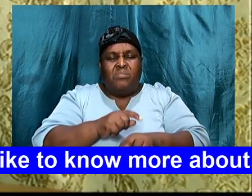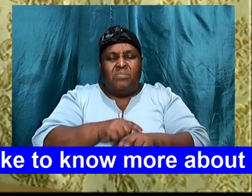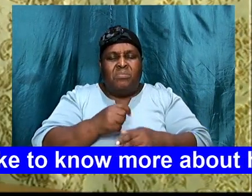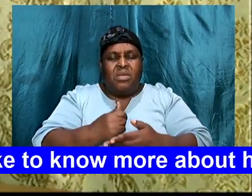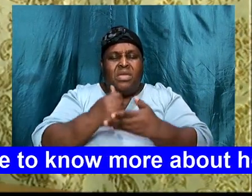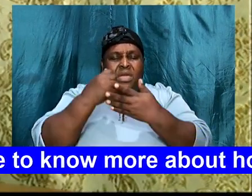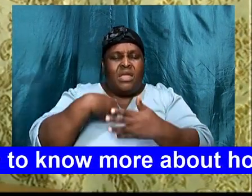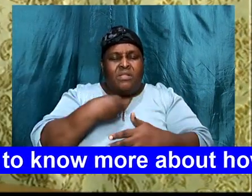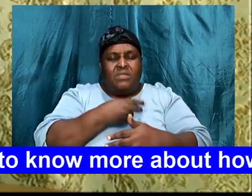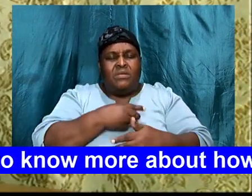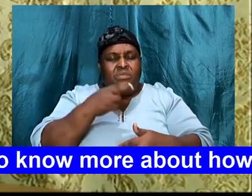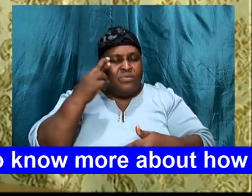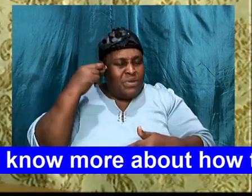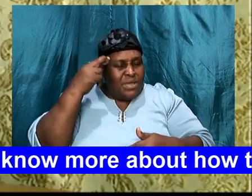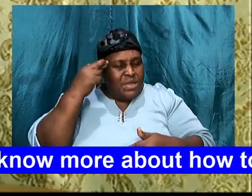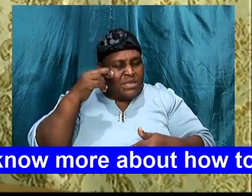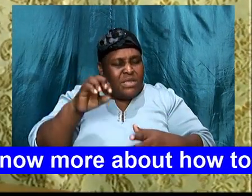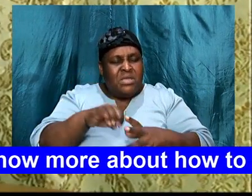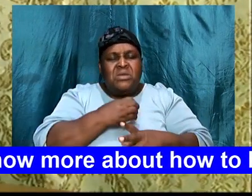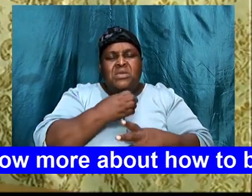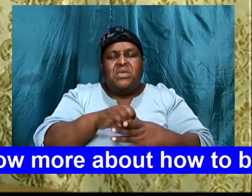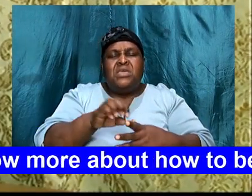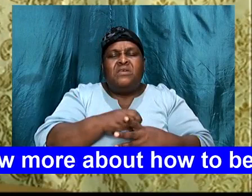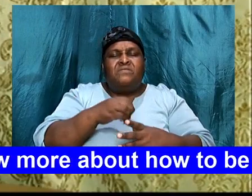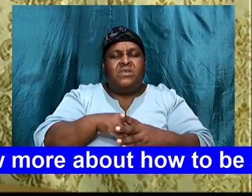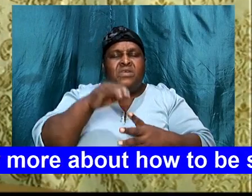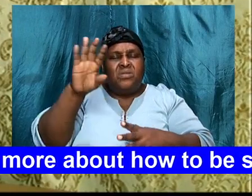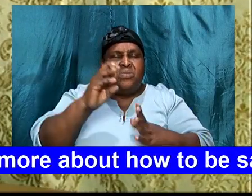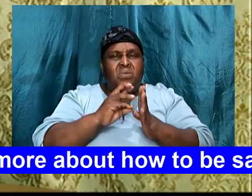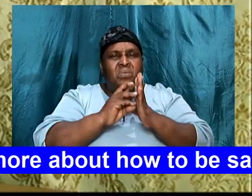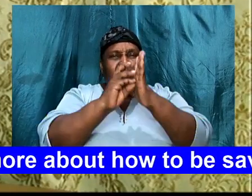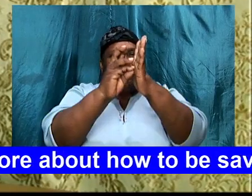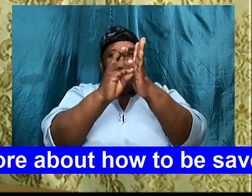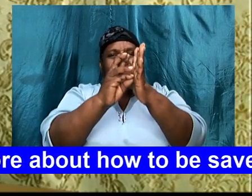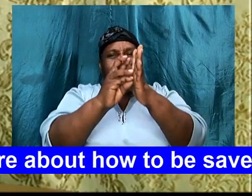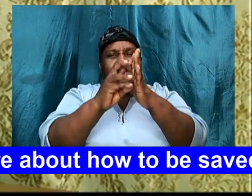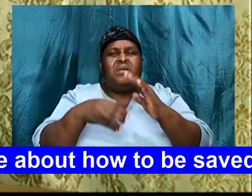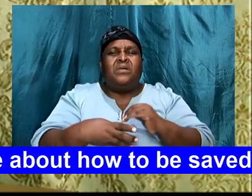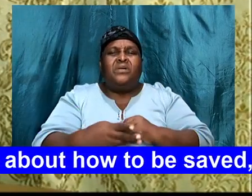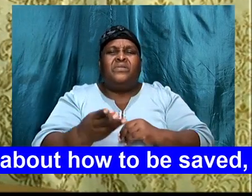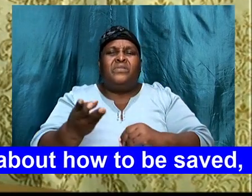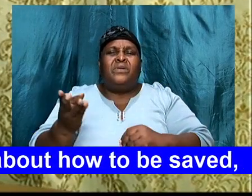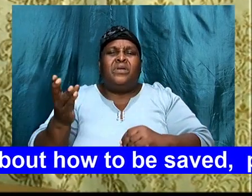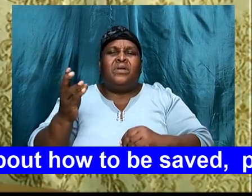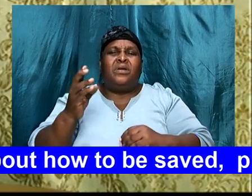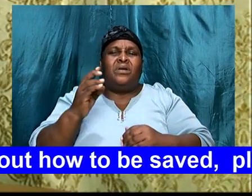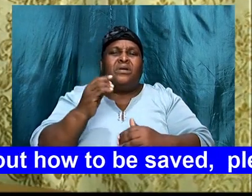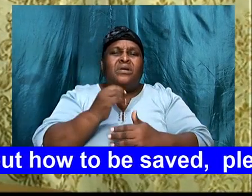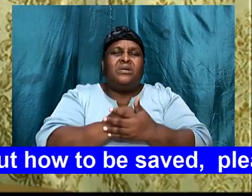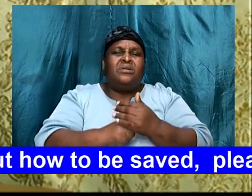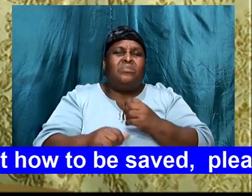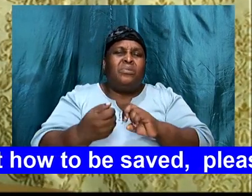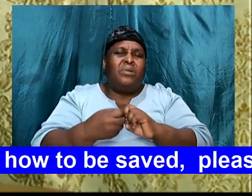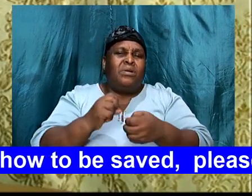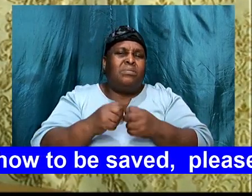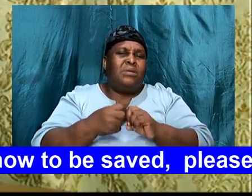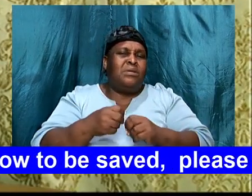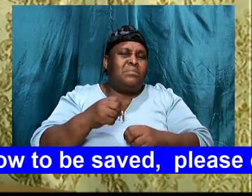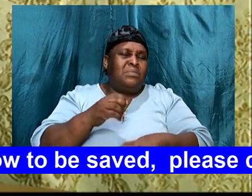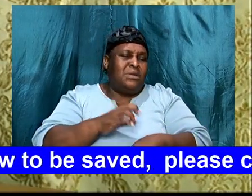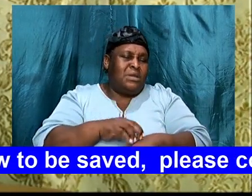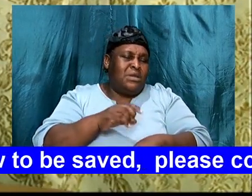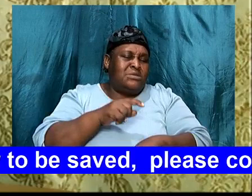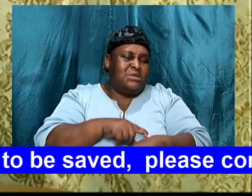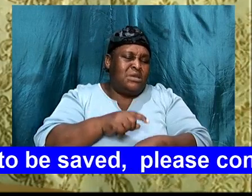recognize, that even in your will, there, are troubles sometimes, but